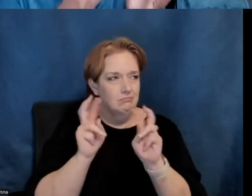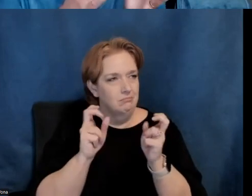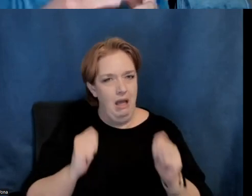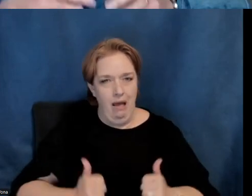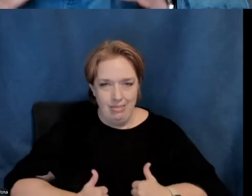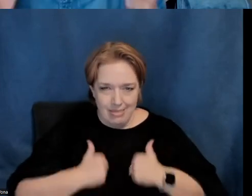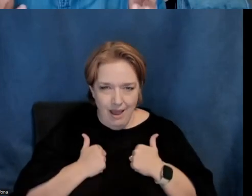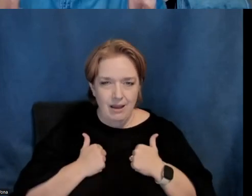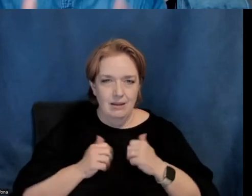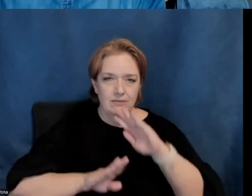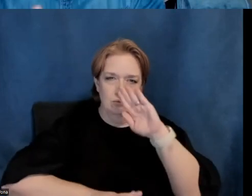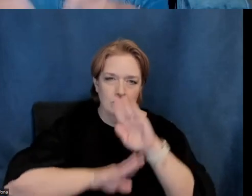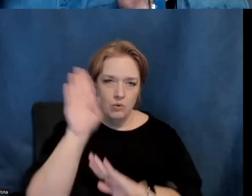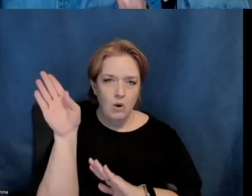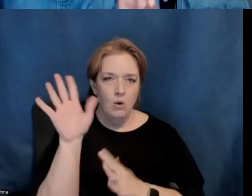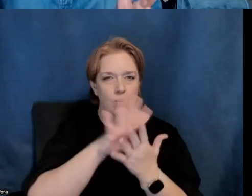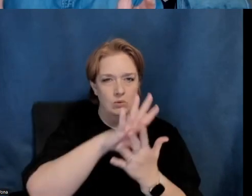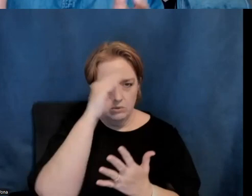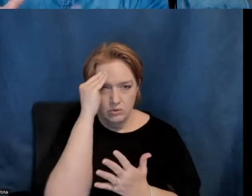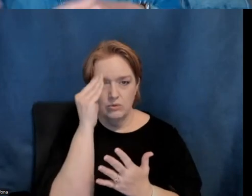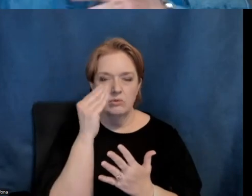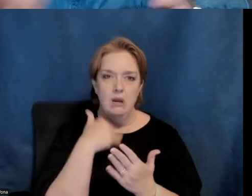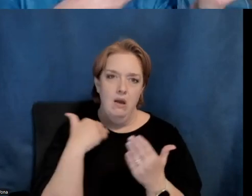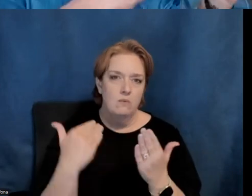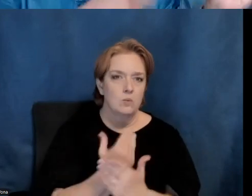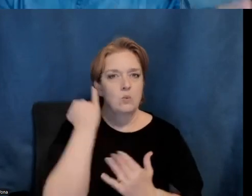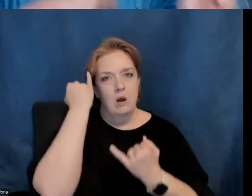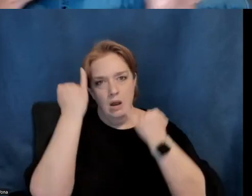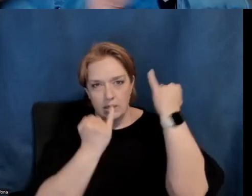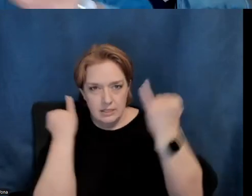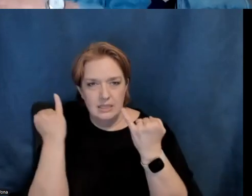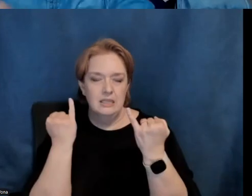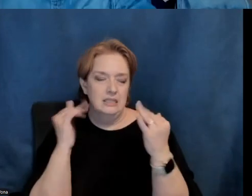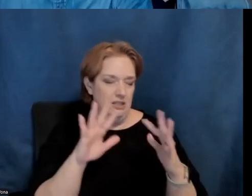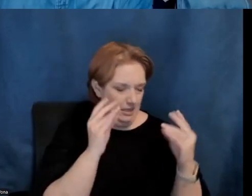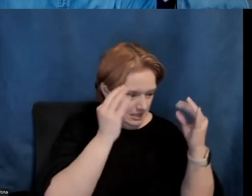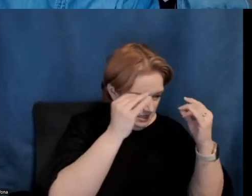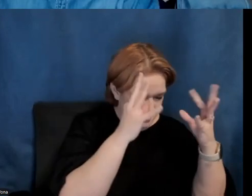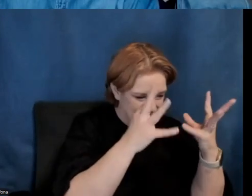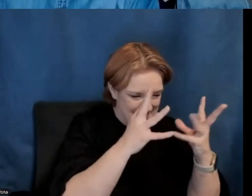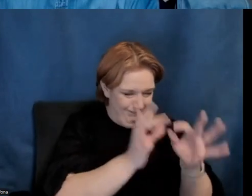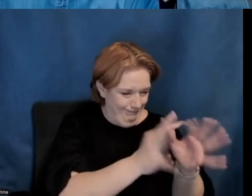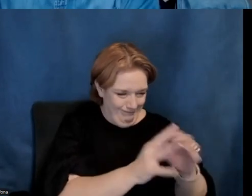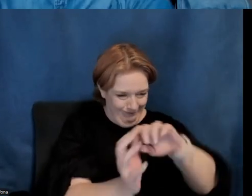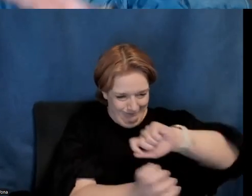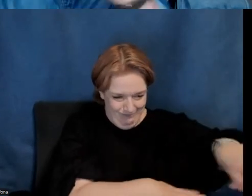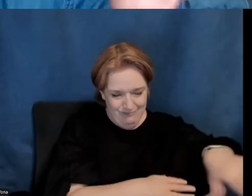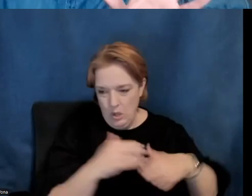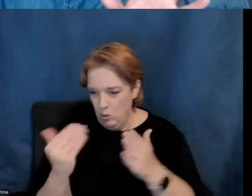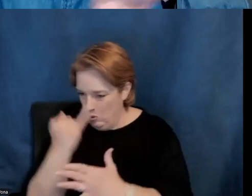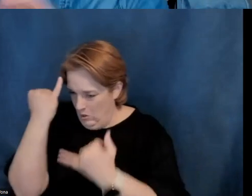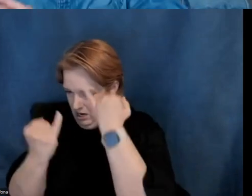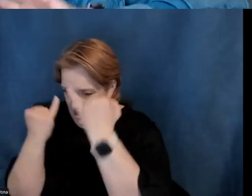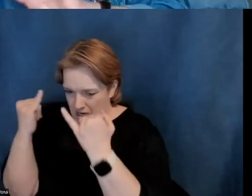to grow and to learn and to have new ideas and to throw them away and to try a new idea. And this is what